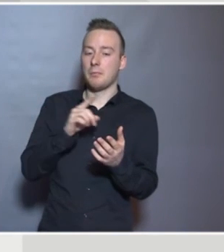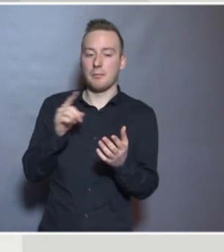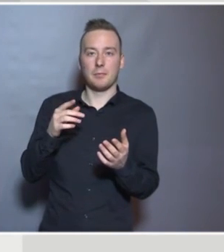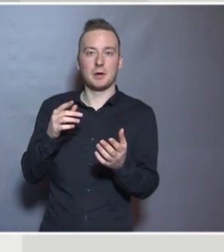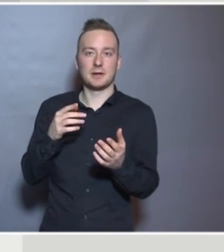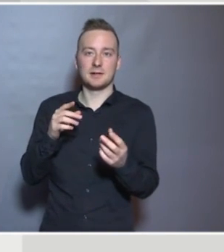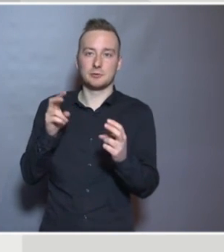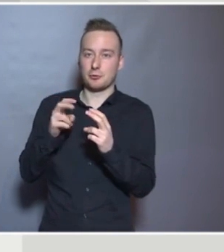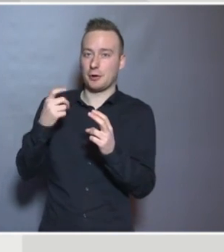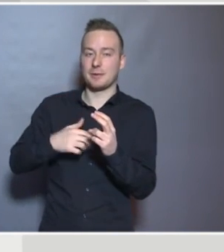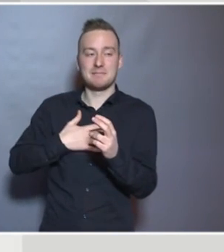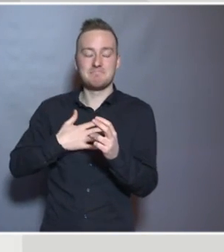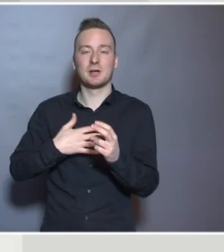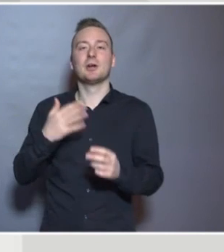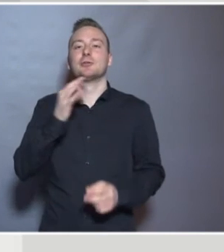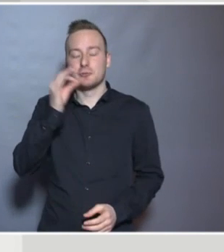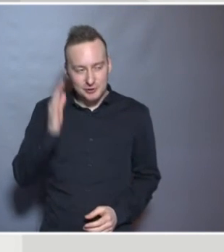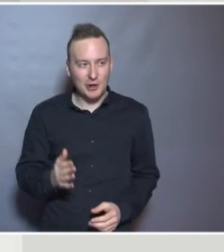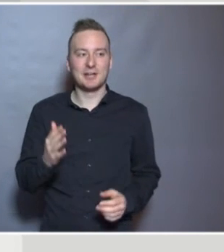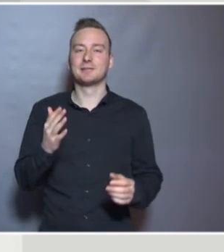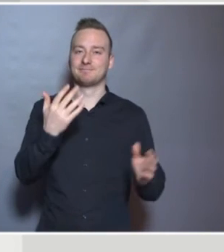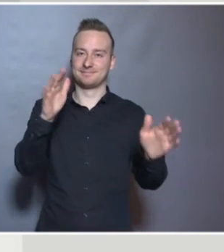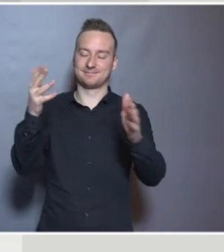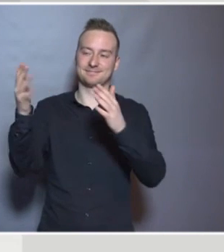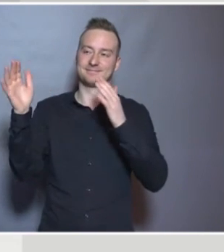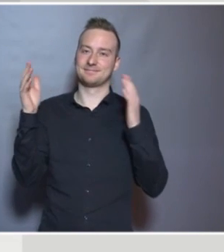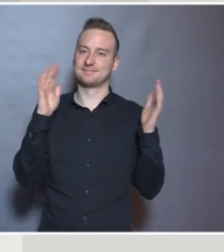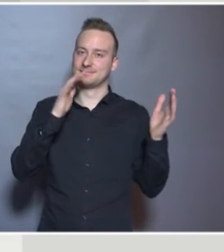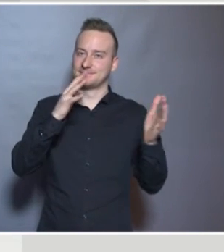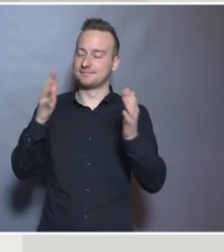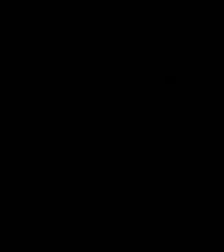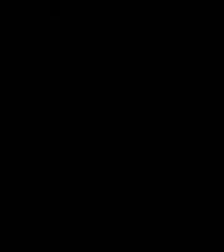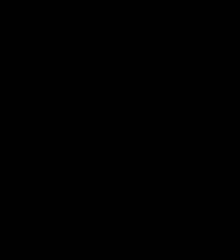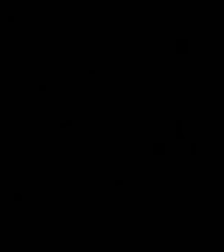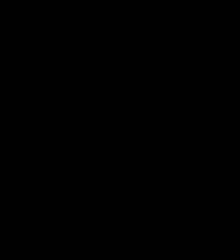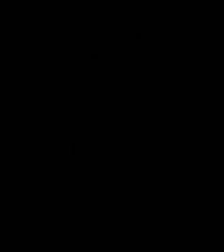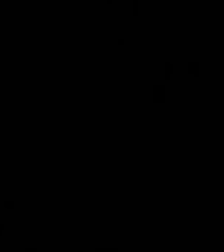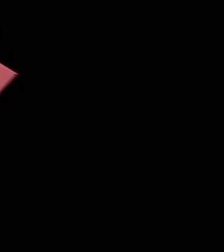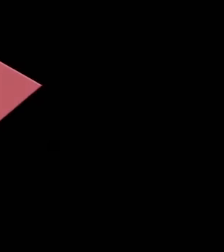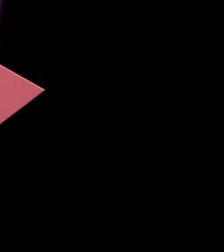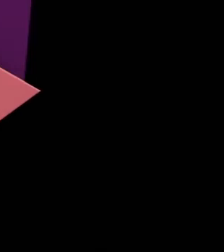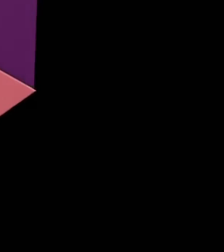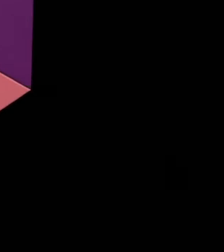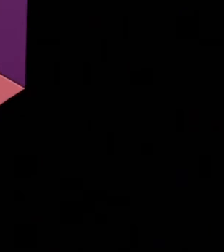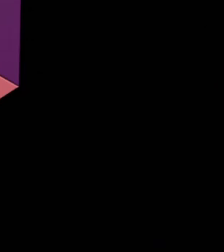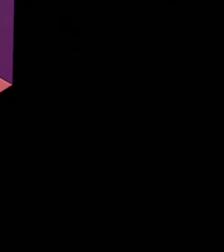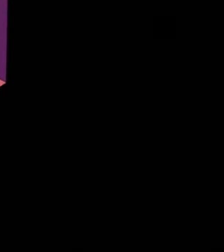you. Thank you very much. Thank you